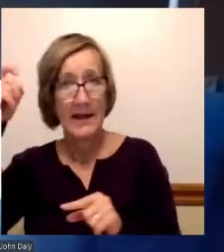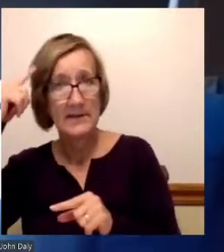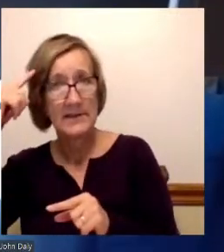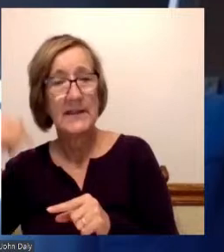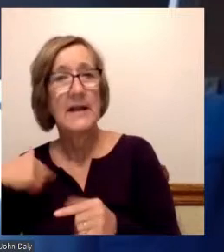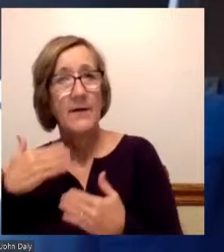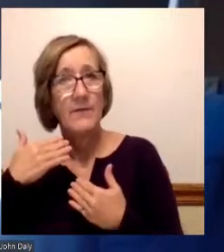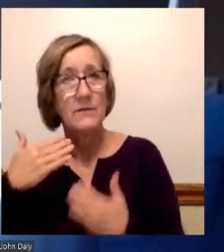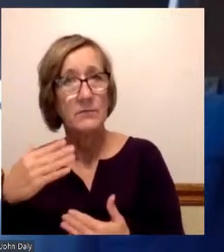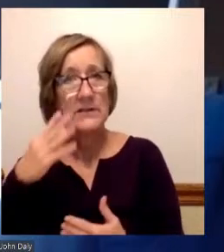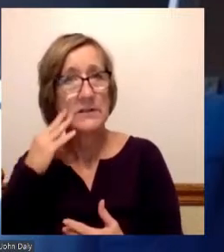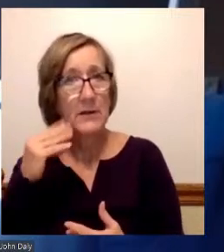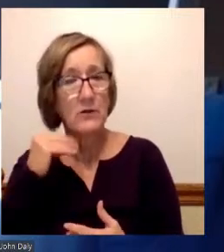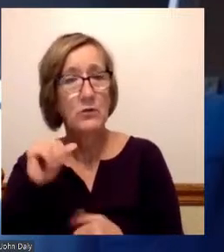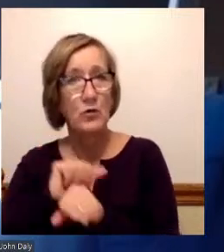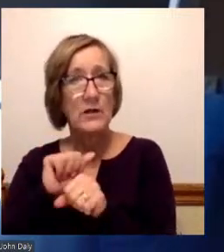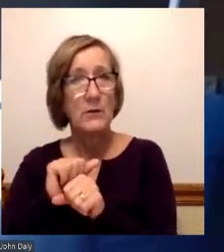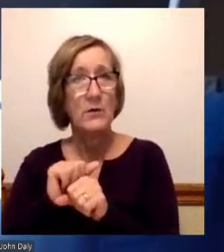experience and work